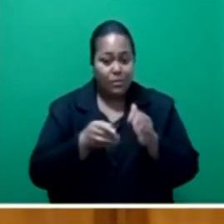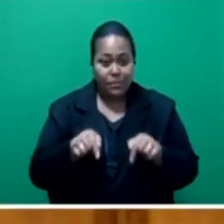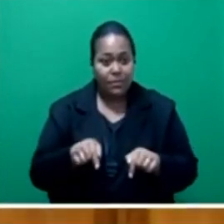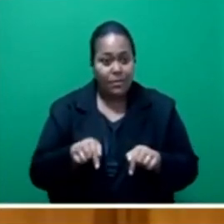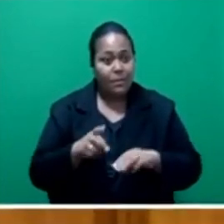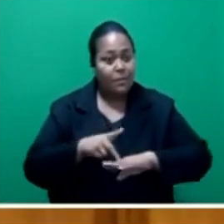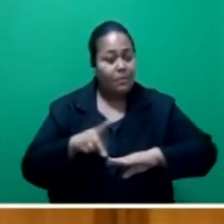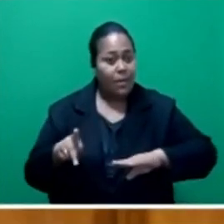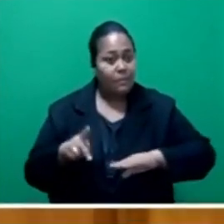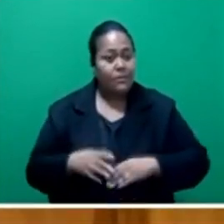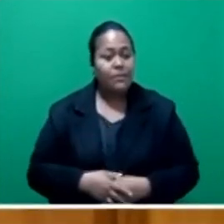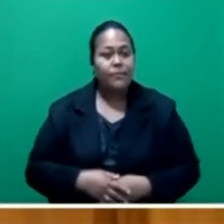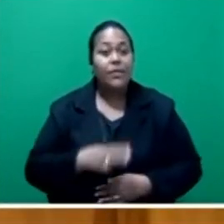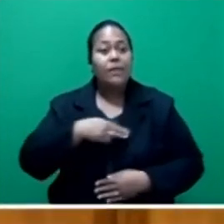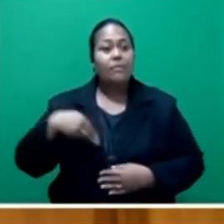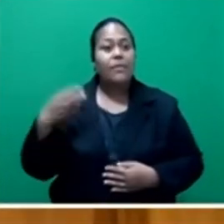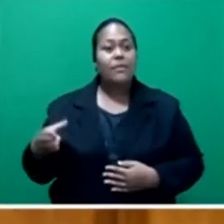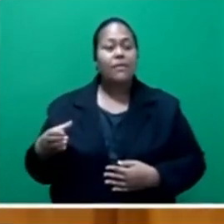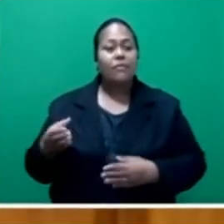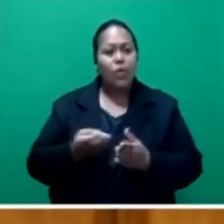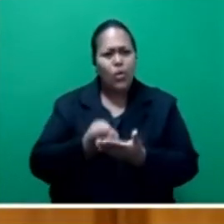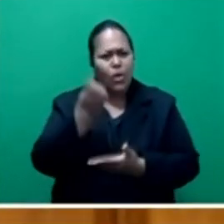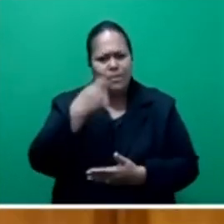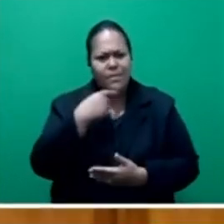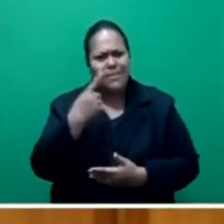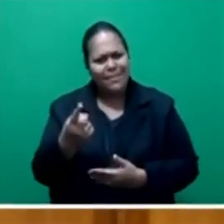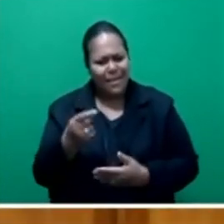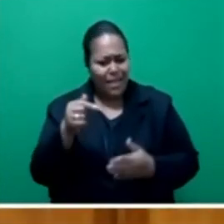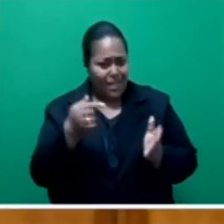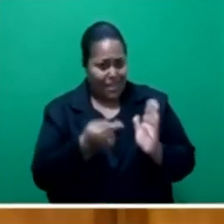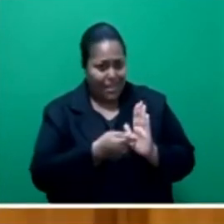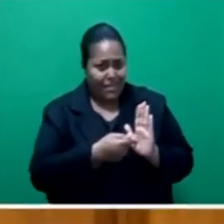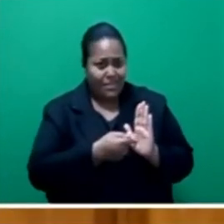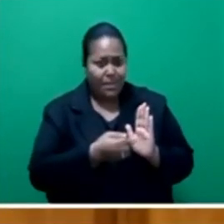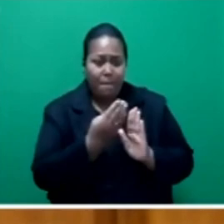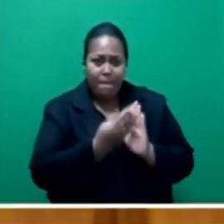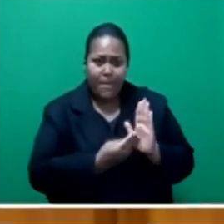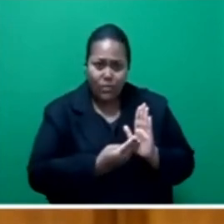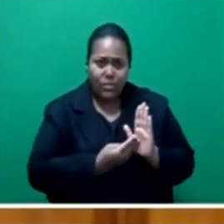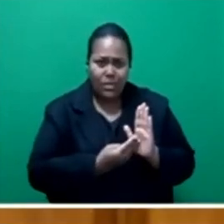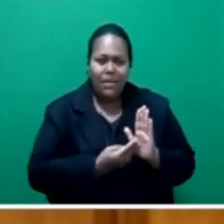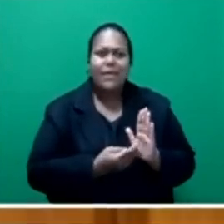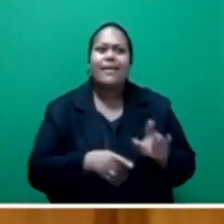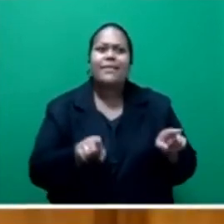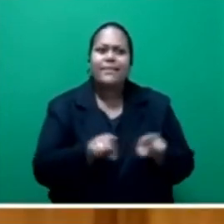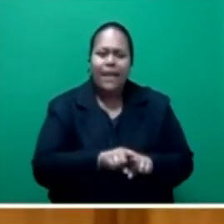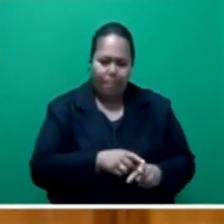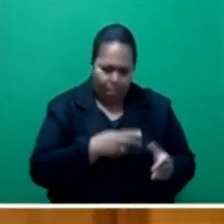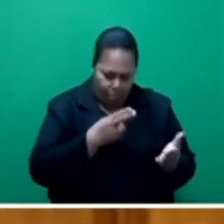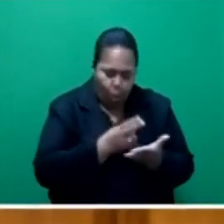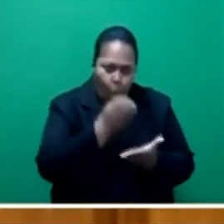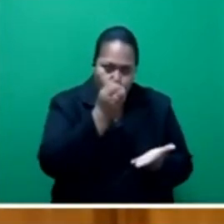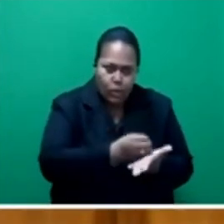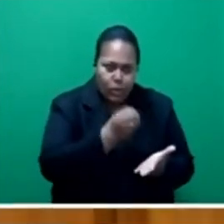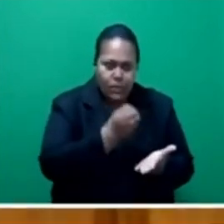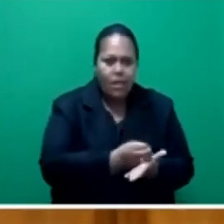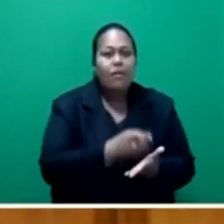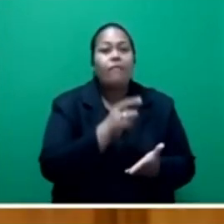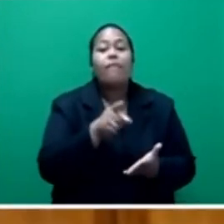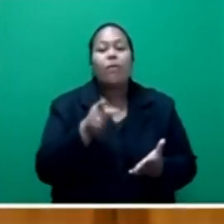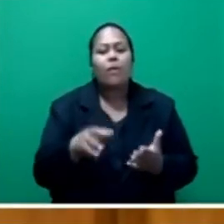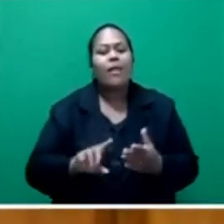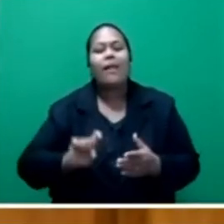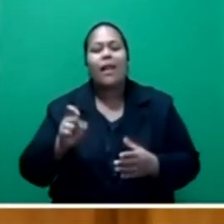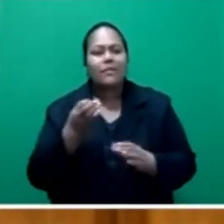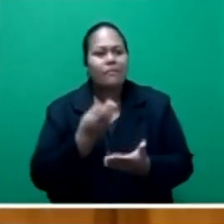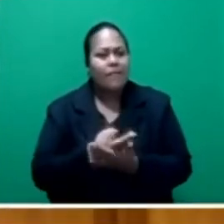the Minister for Economy referred to the budget as the blueprint for his next financial year and a prudent, responsible, and visionary one